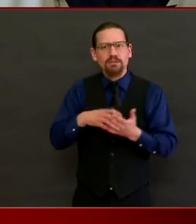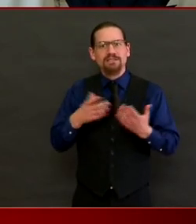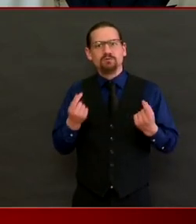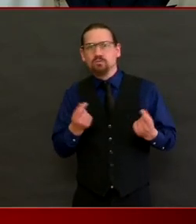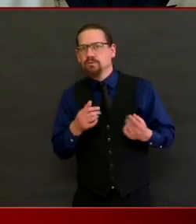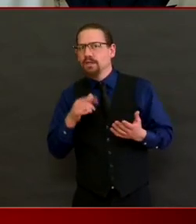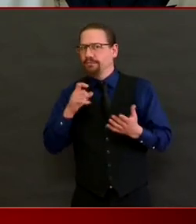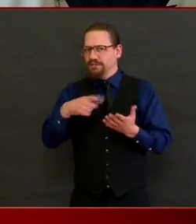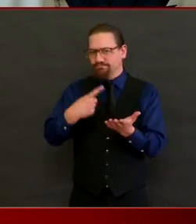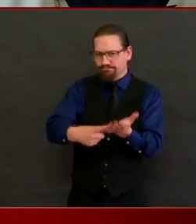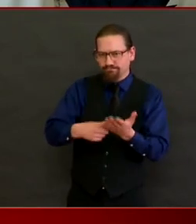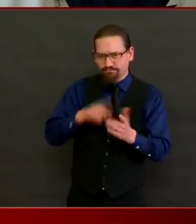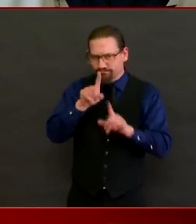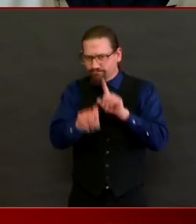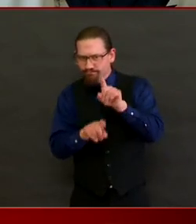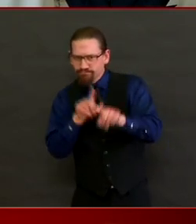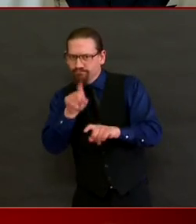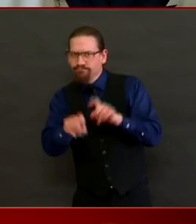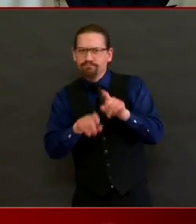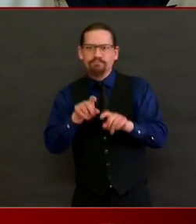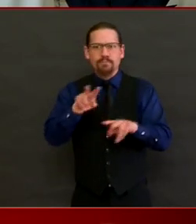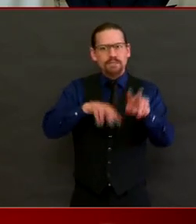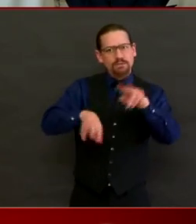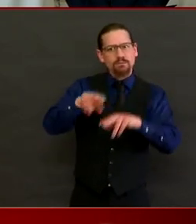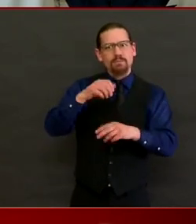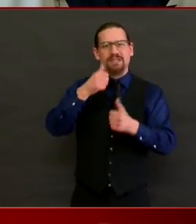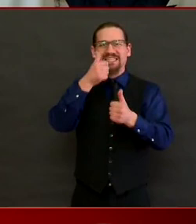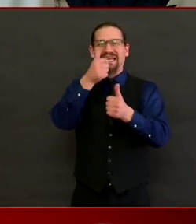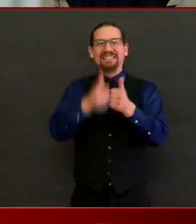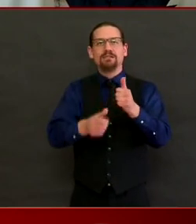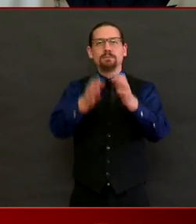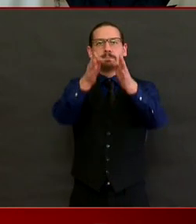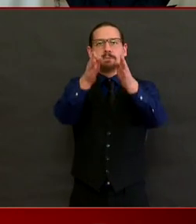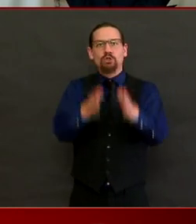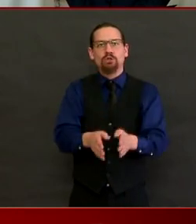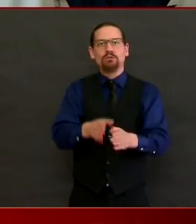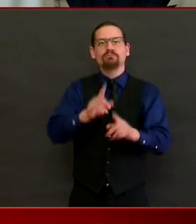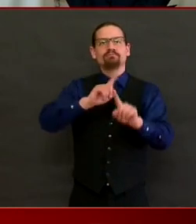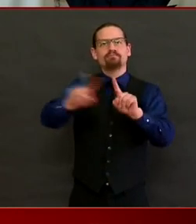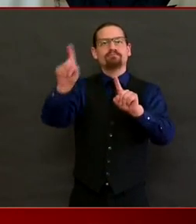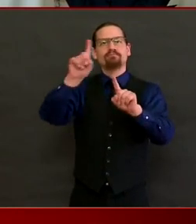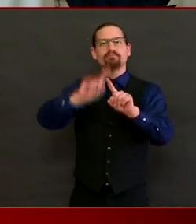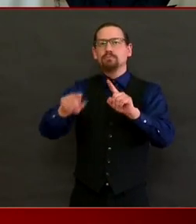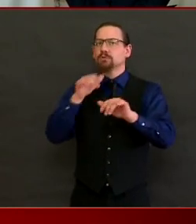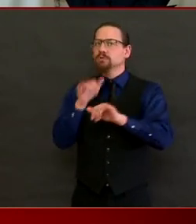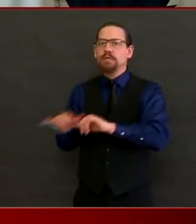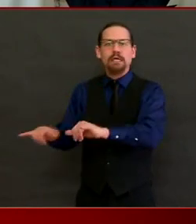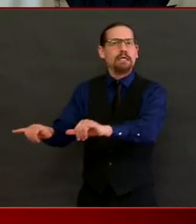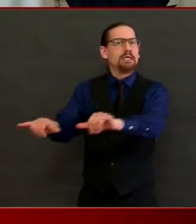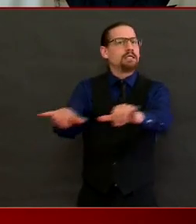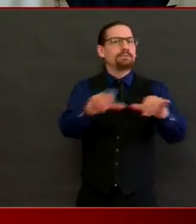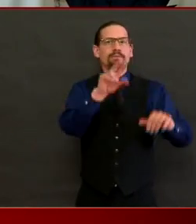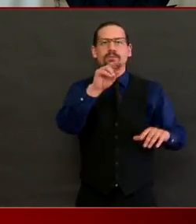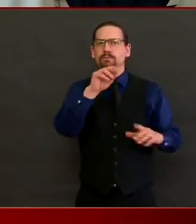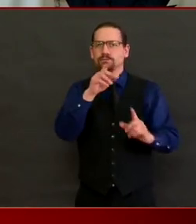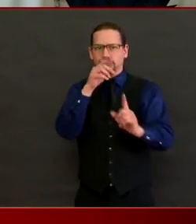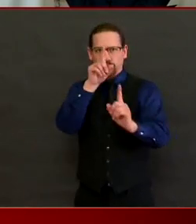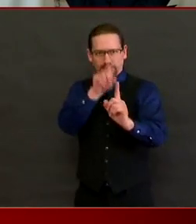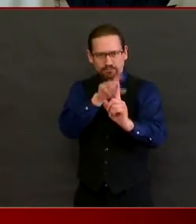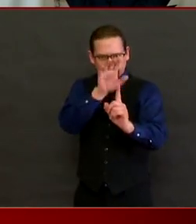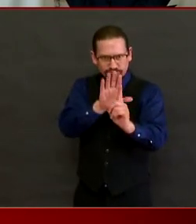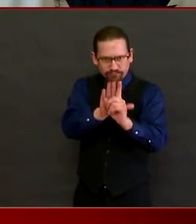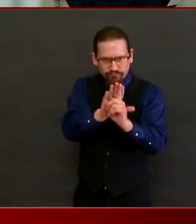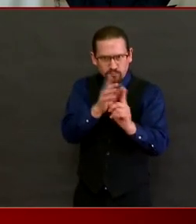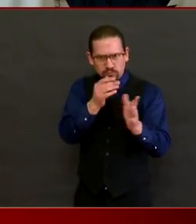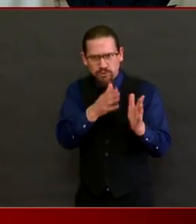situations are handled on a case-by-case basis, and we may need to at some times see if that individual who has